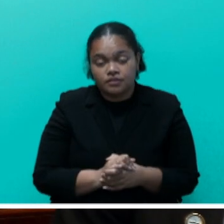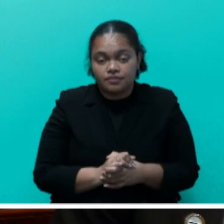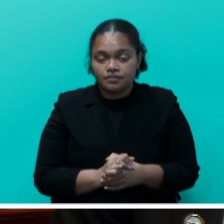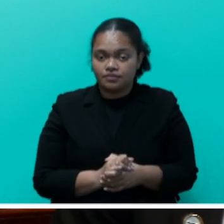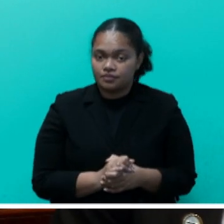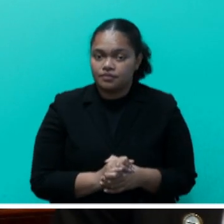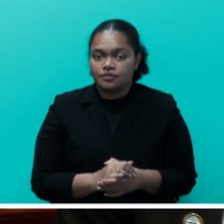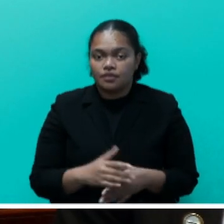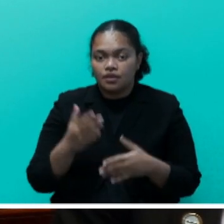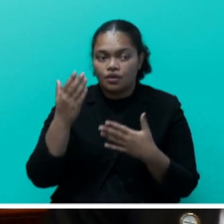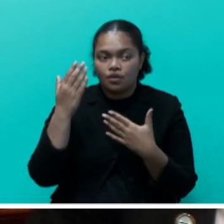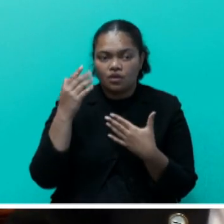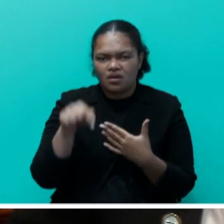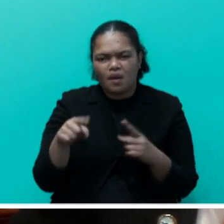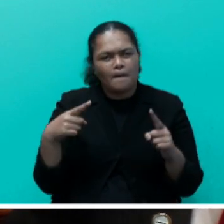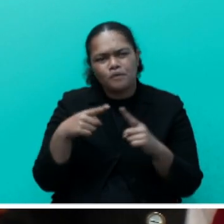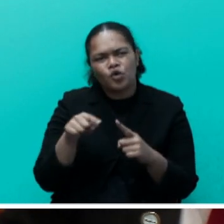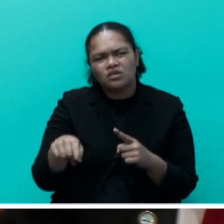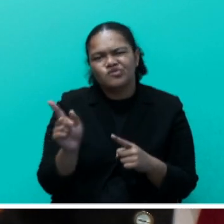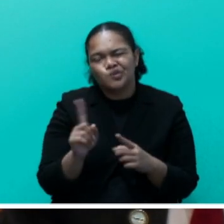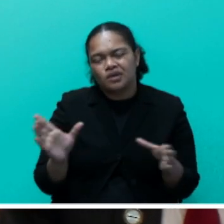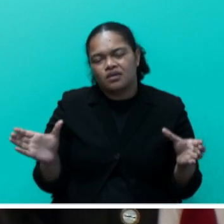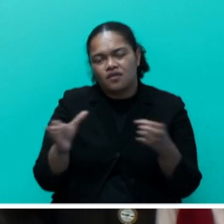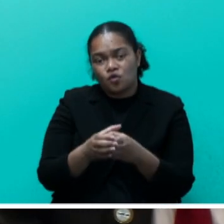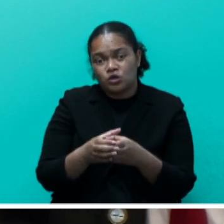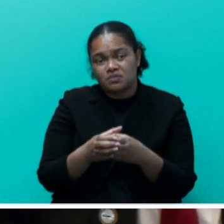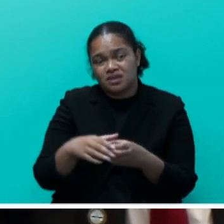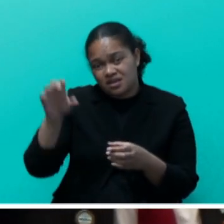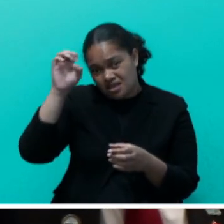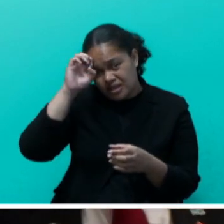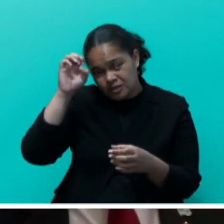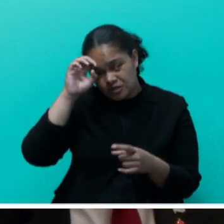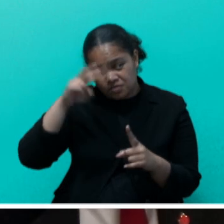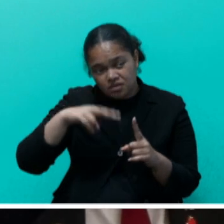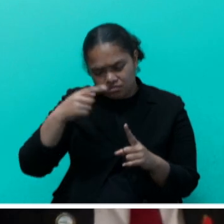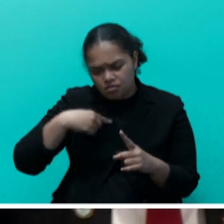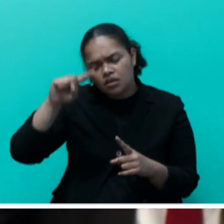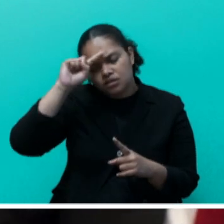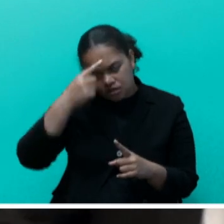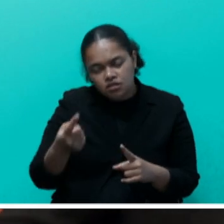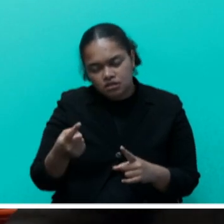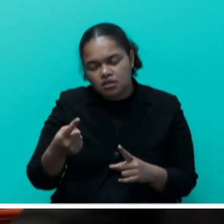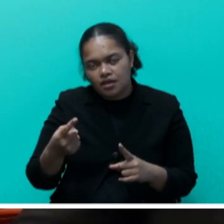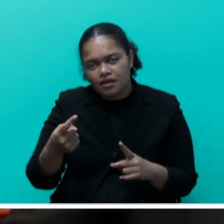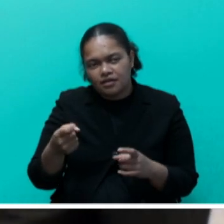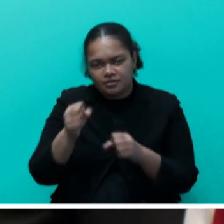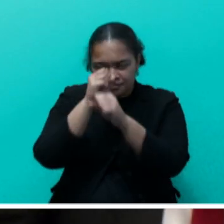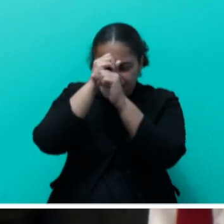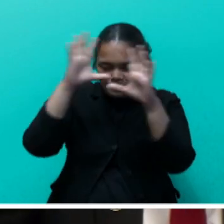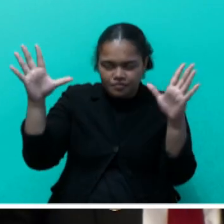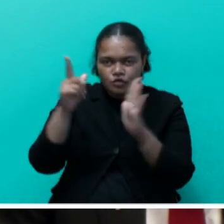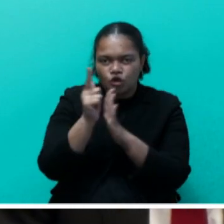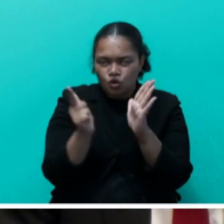Honourable Speaker, sir, the point here is on the enforcement aspects. I understand the big picture at the strategic level, the laws and